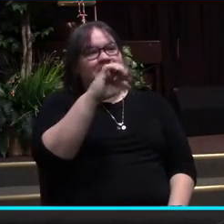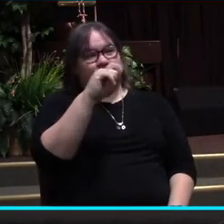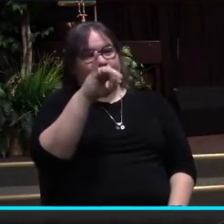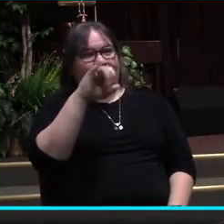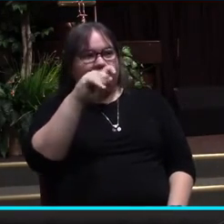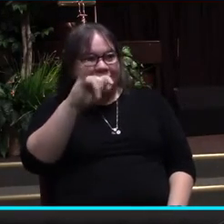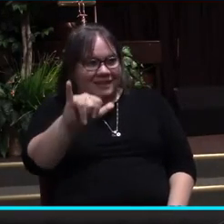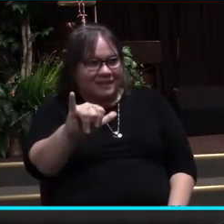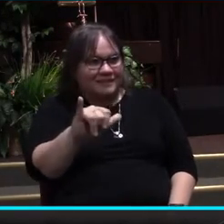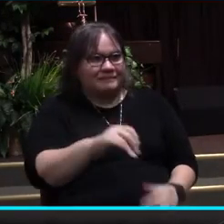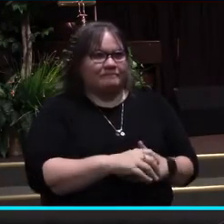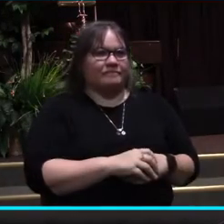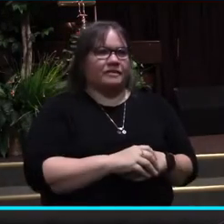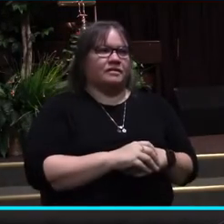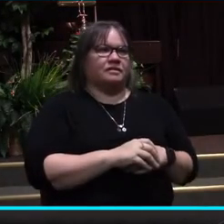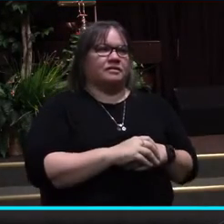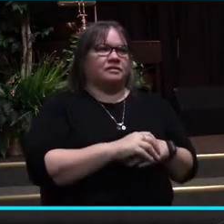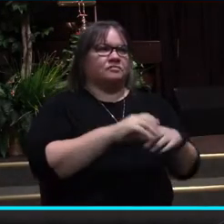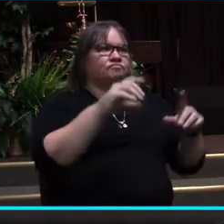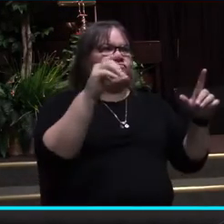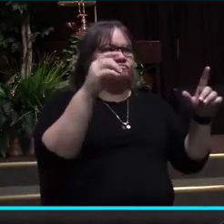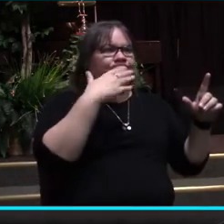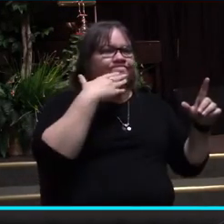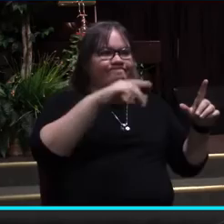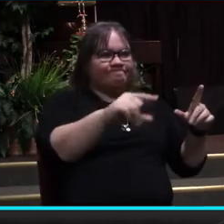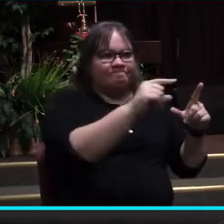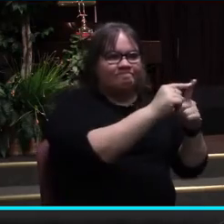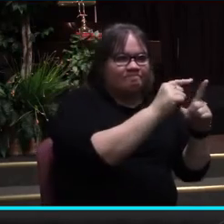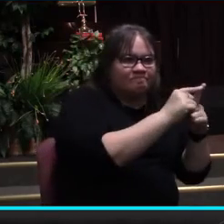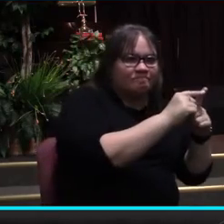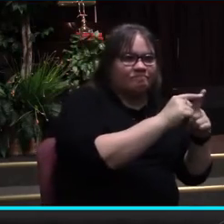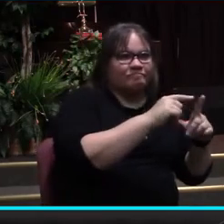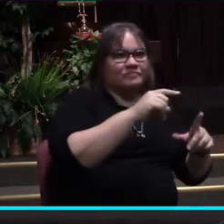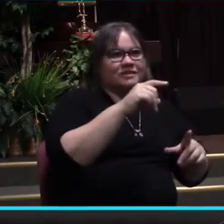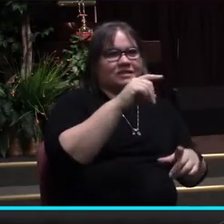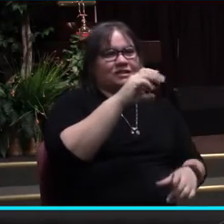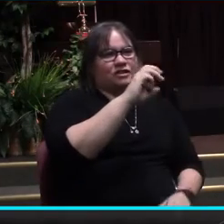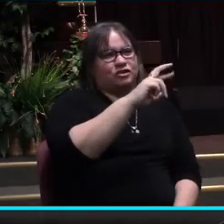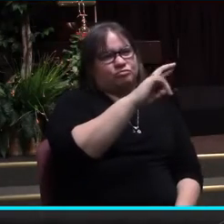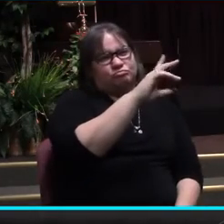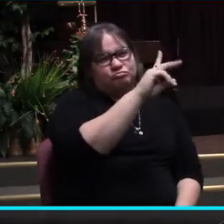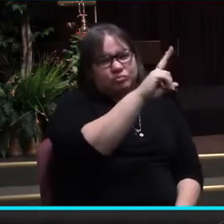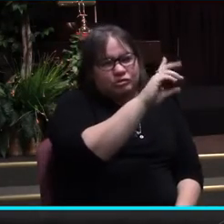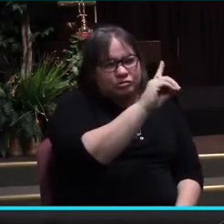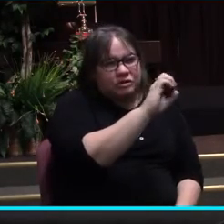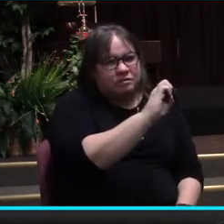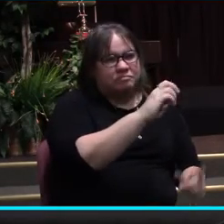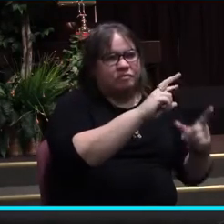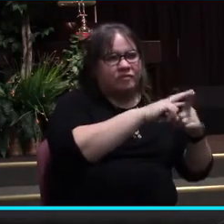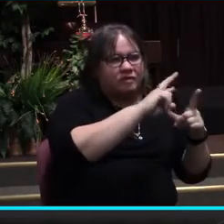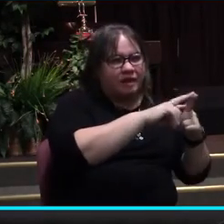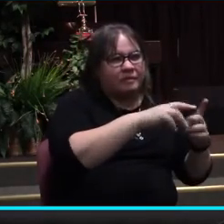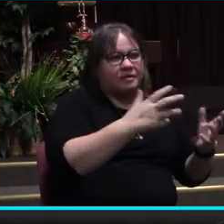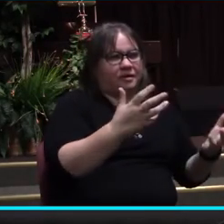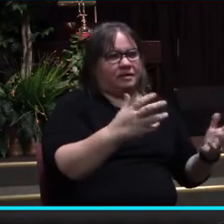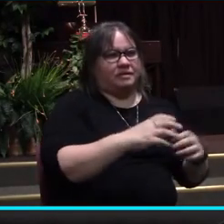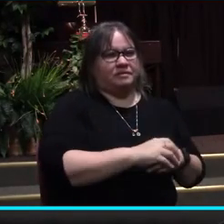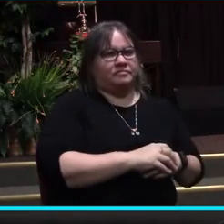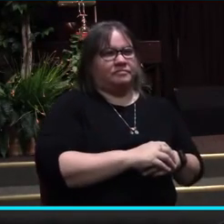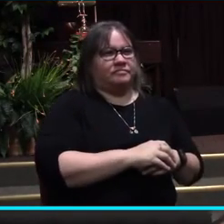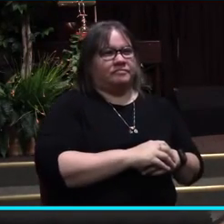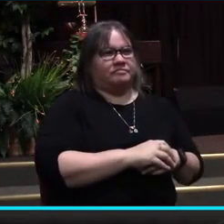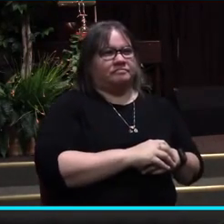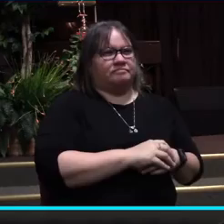of derogatory language or crude terminology is sincerely